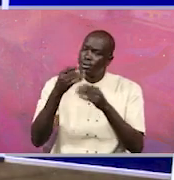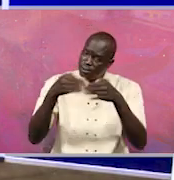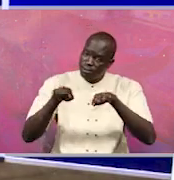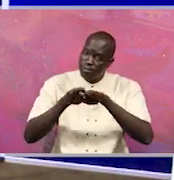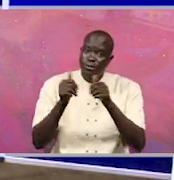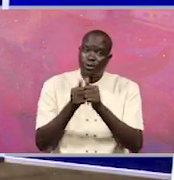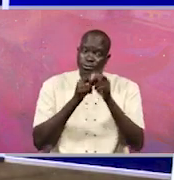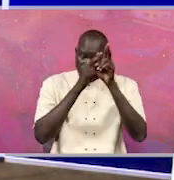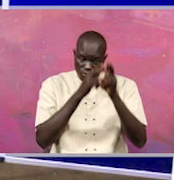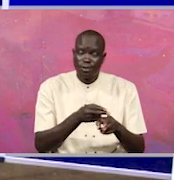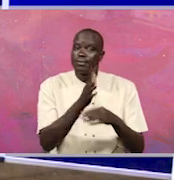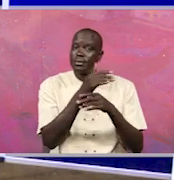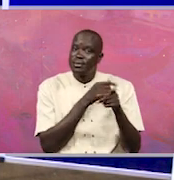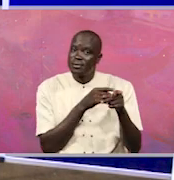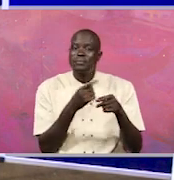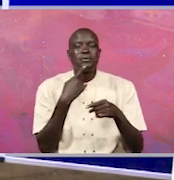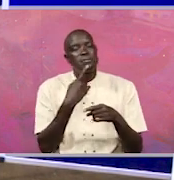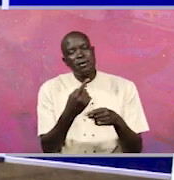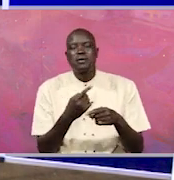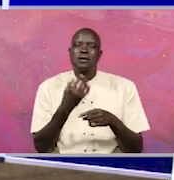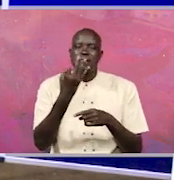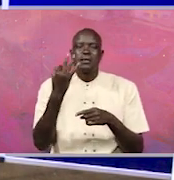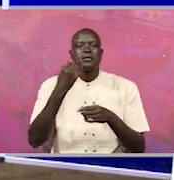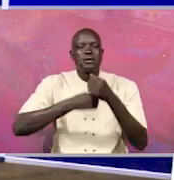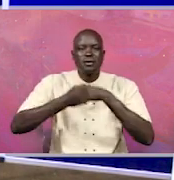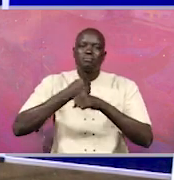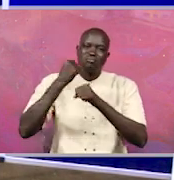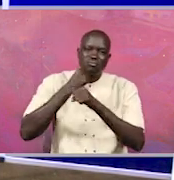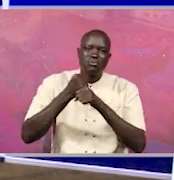they have really done a lot in this fight against corruption?